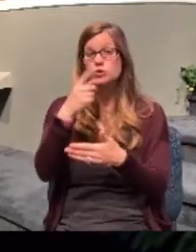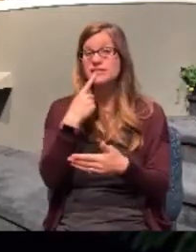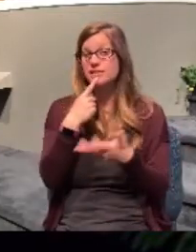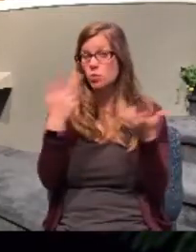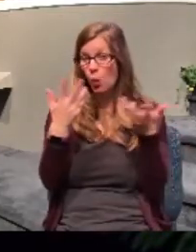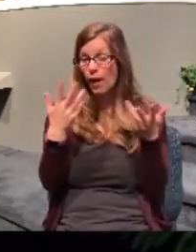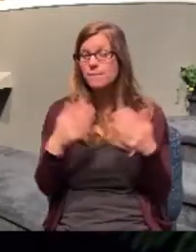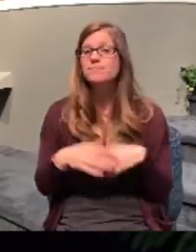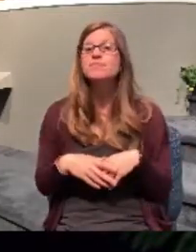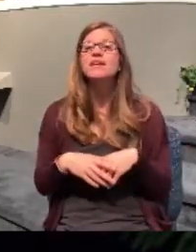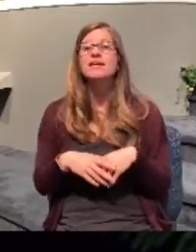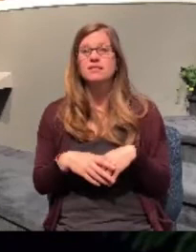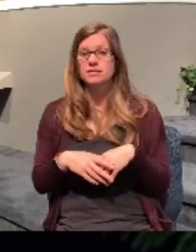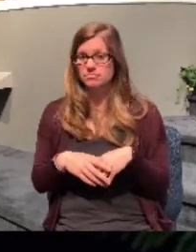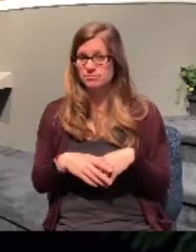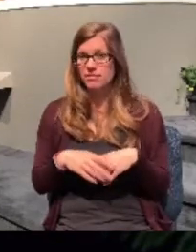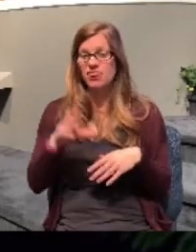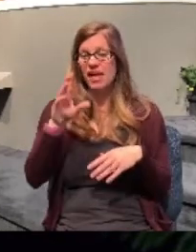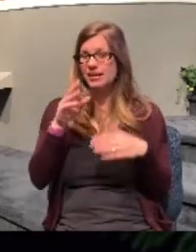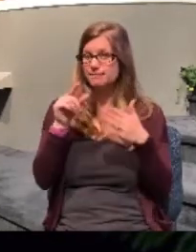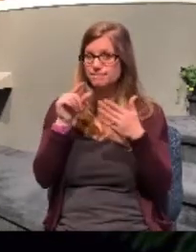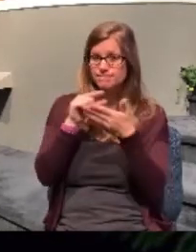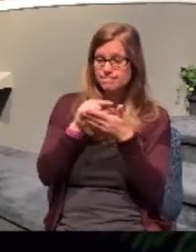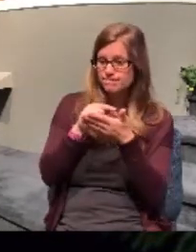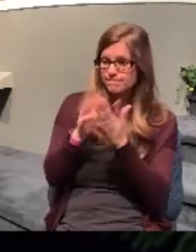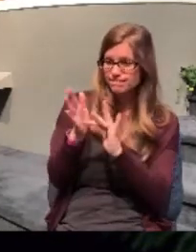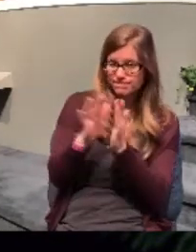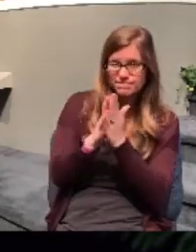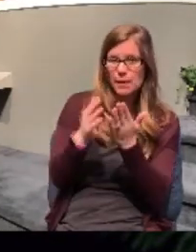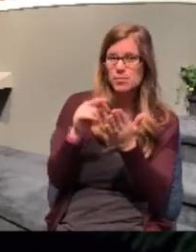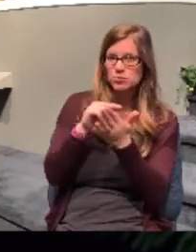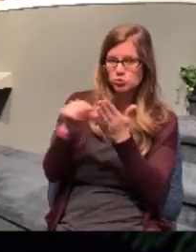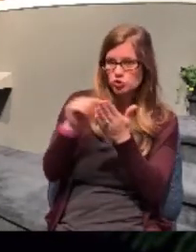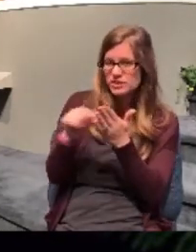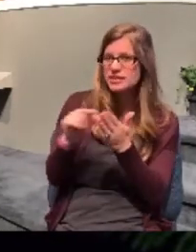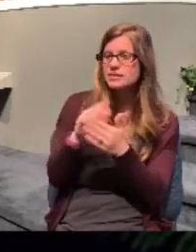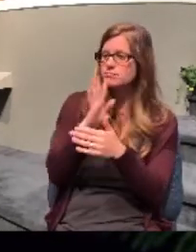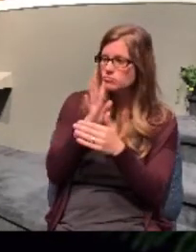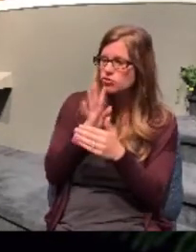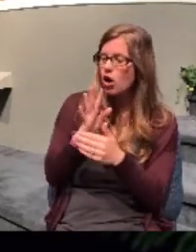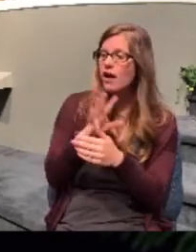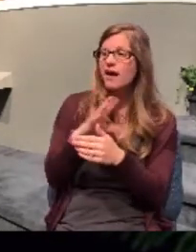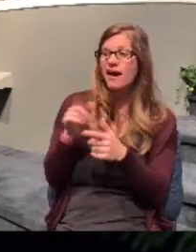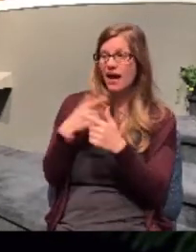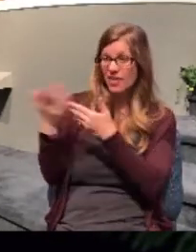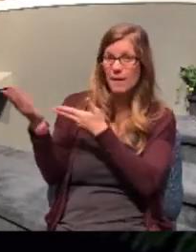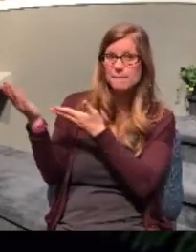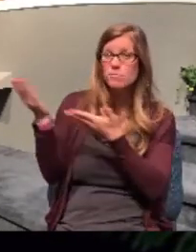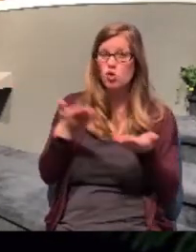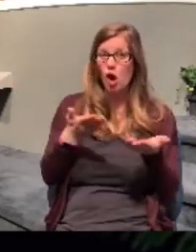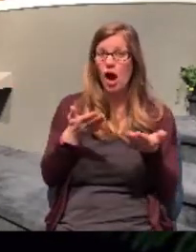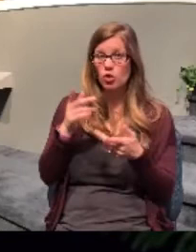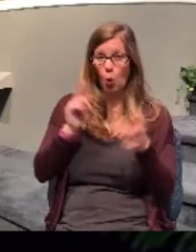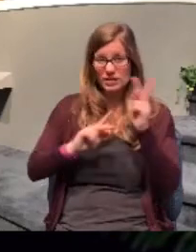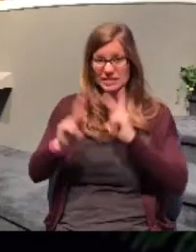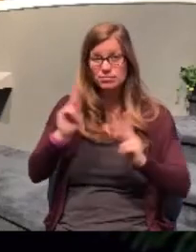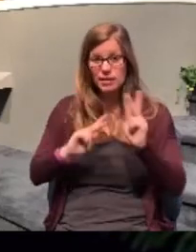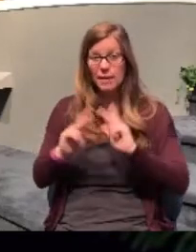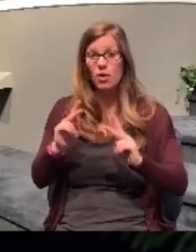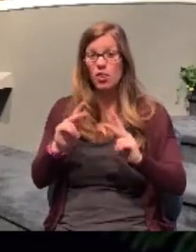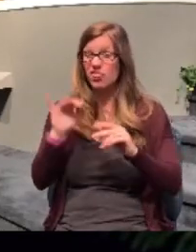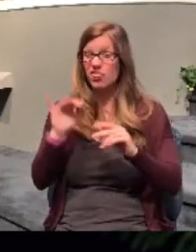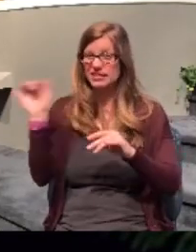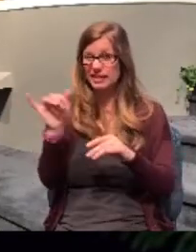spake unto him the word of the Lord and to all that were in his house. And he took them the same hour of the